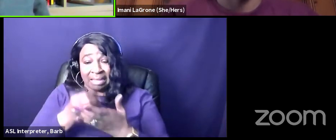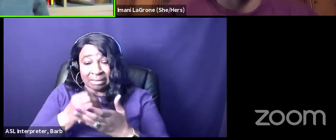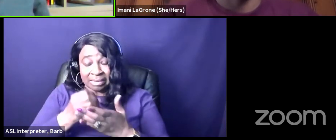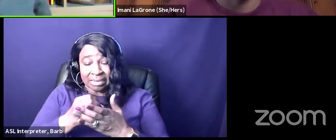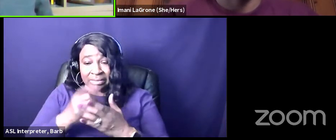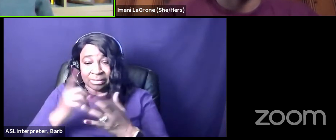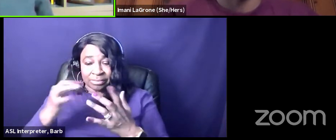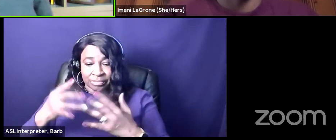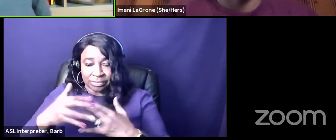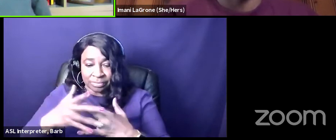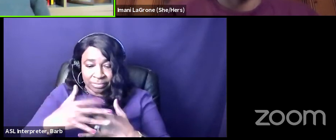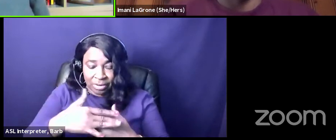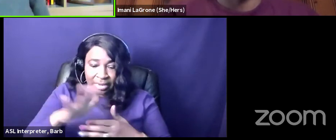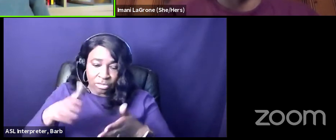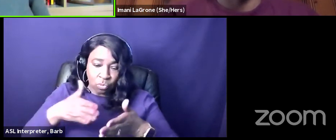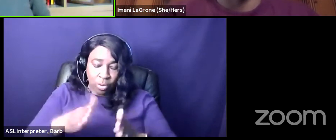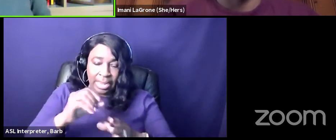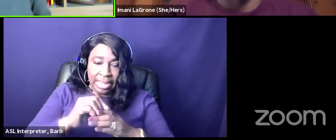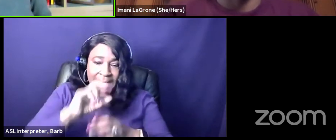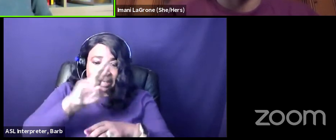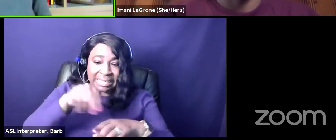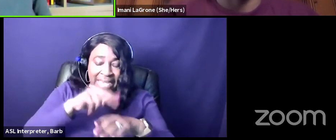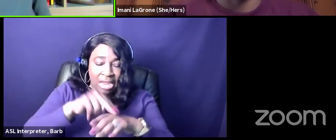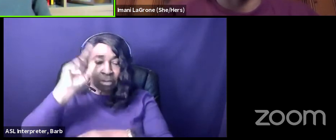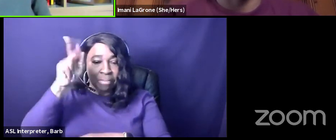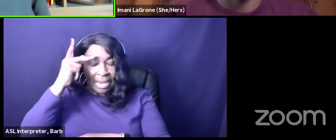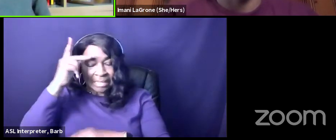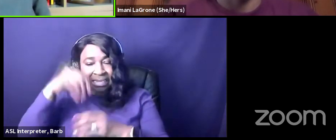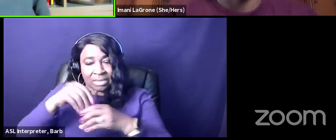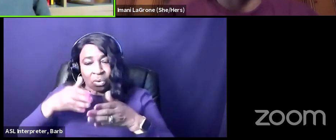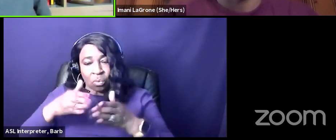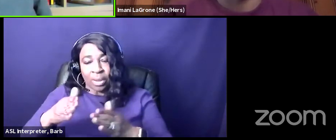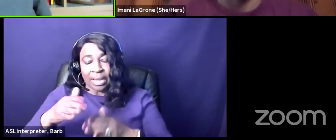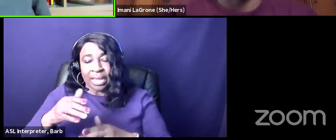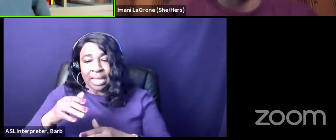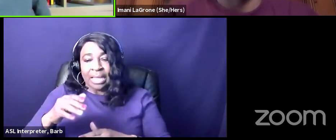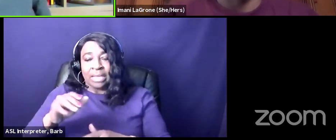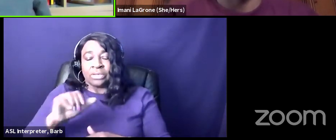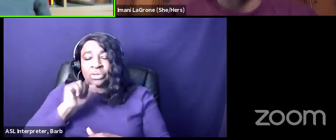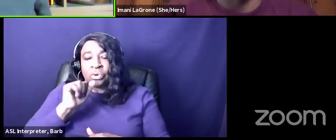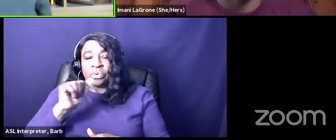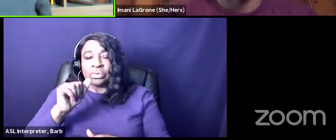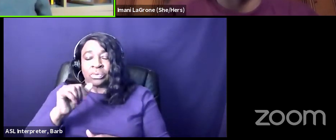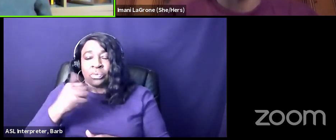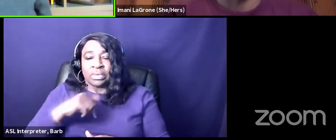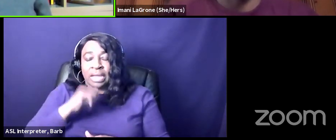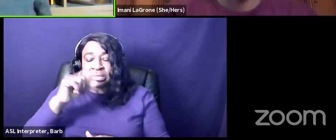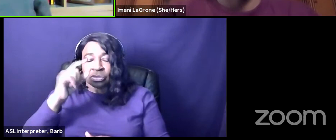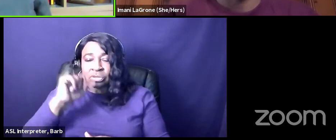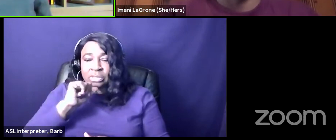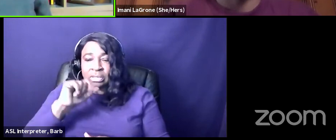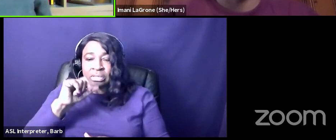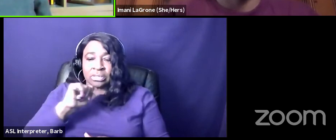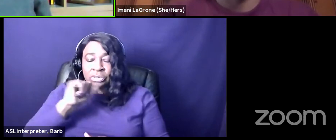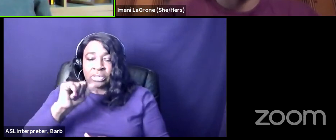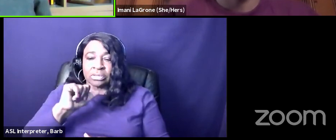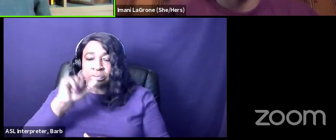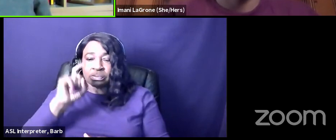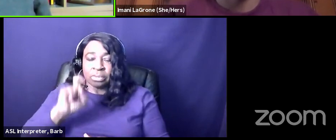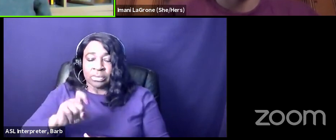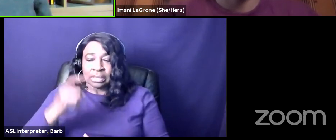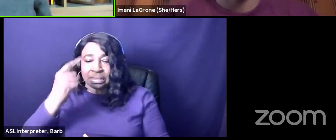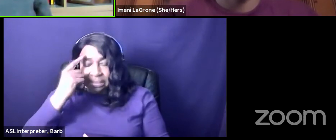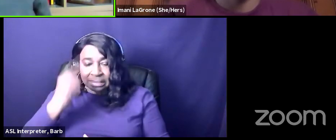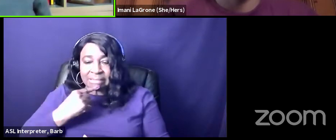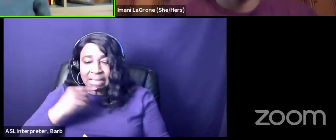national politics in a way that i don't think that we should devalue barack obama or kamala harris's accomplishments at